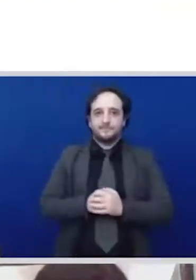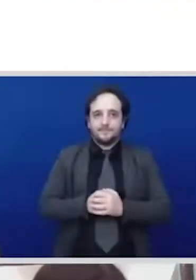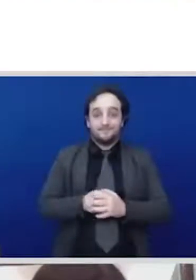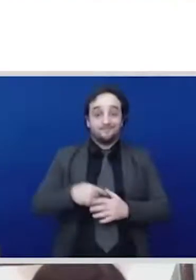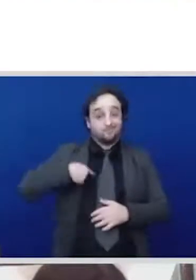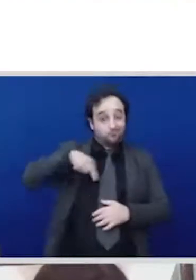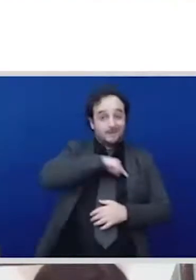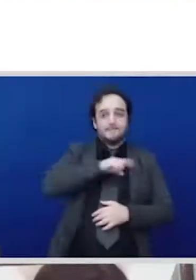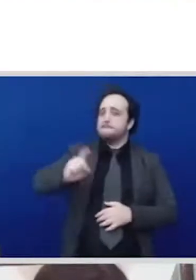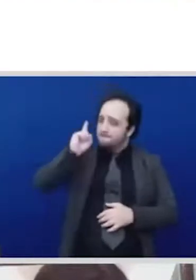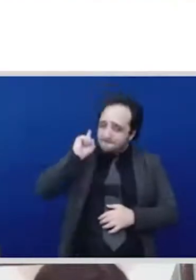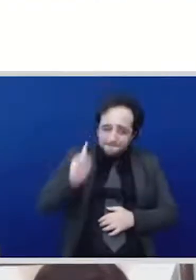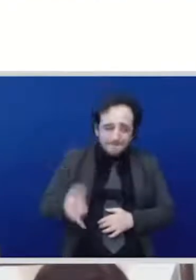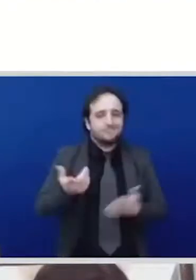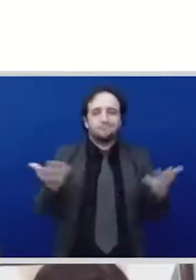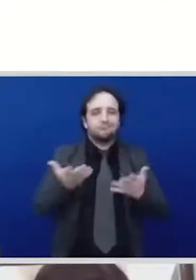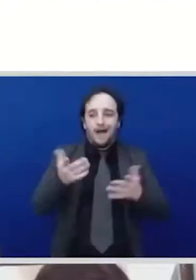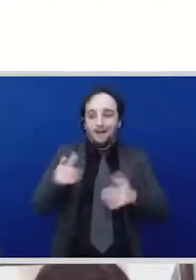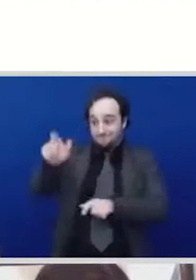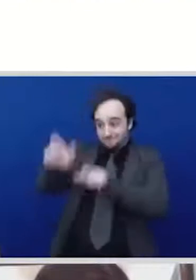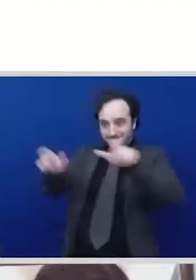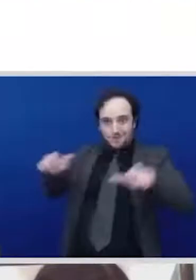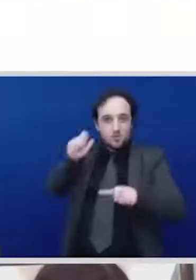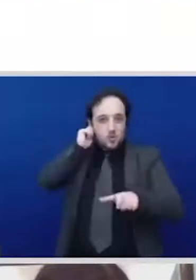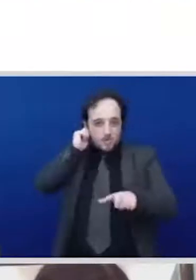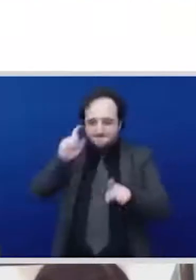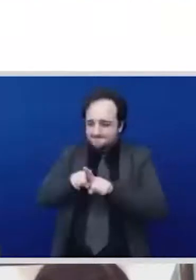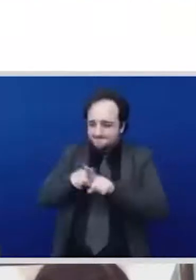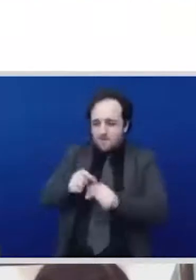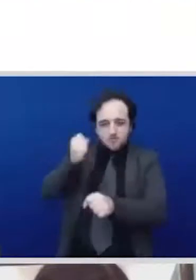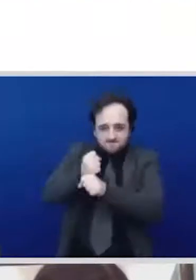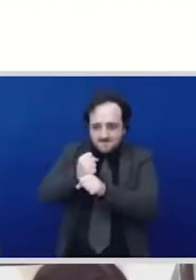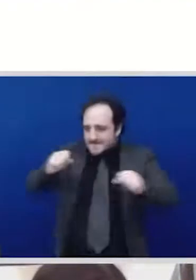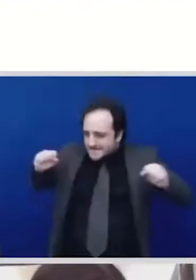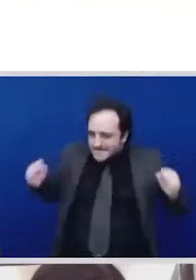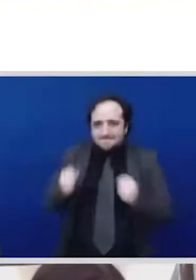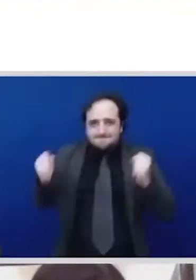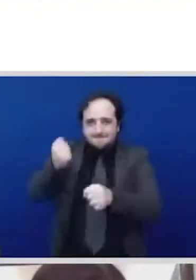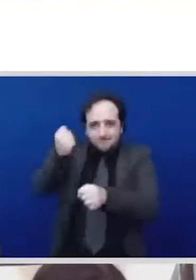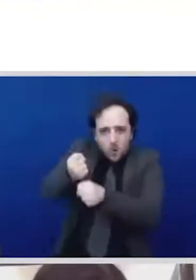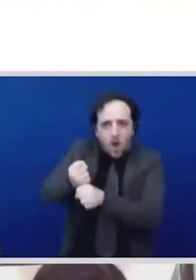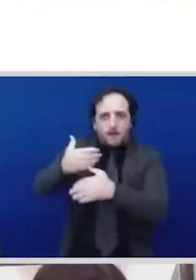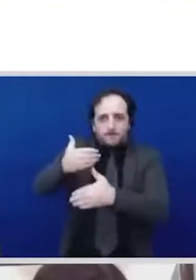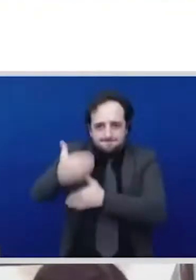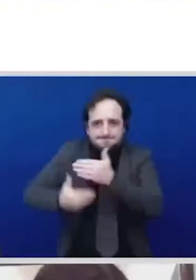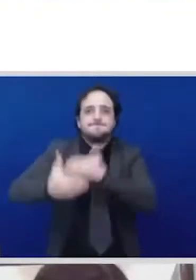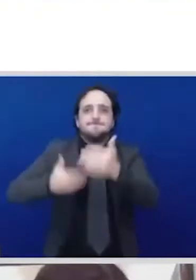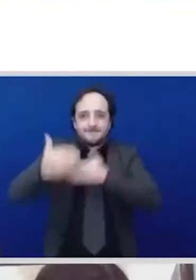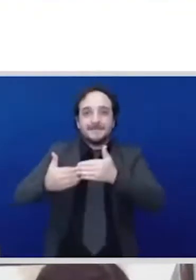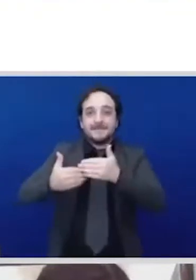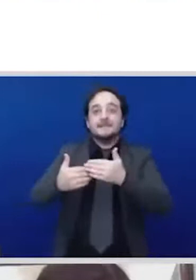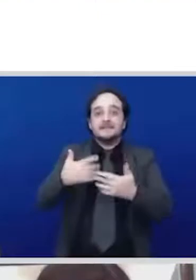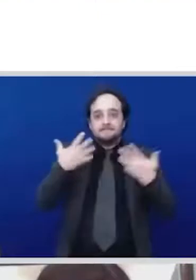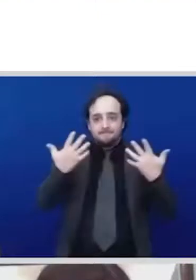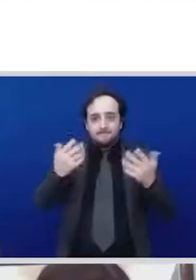what we do is we provide the necessary infrastructures right for for female workers